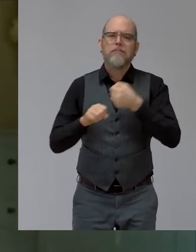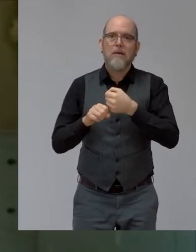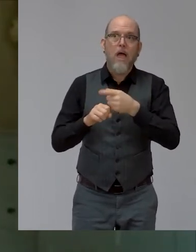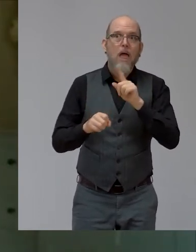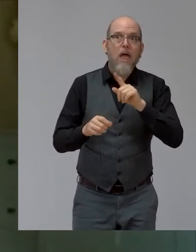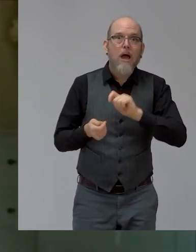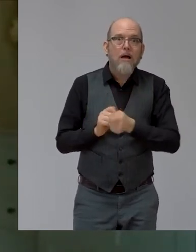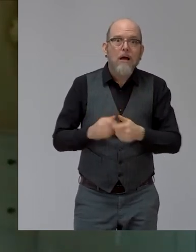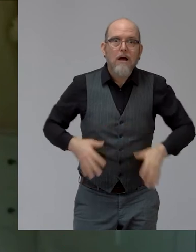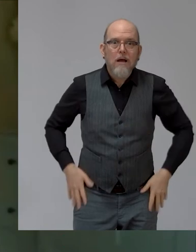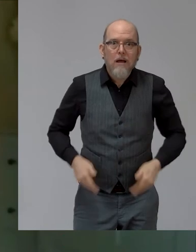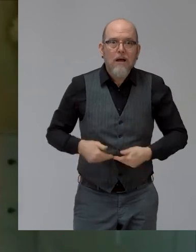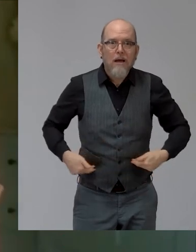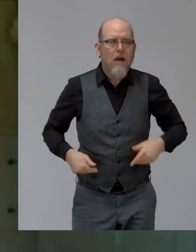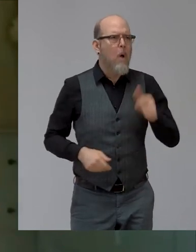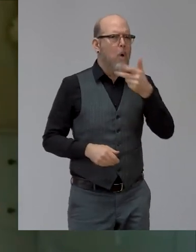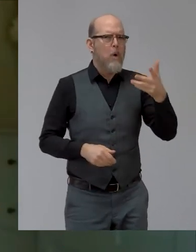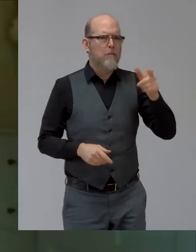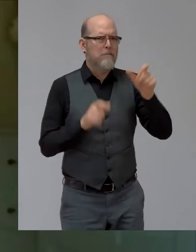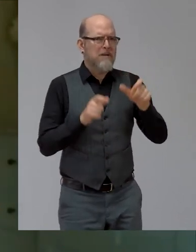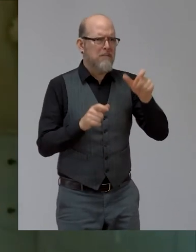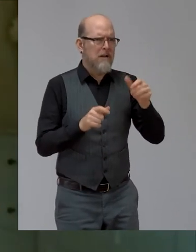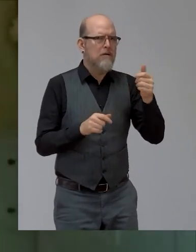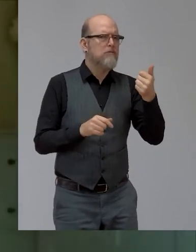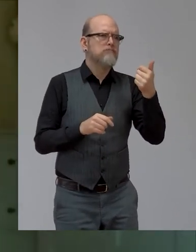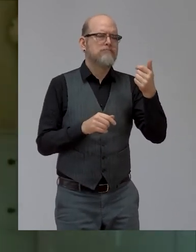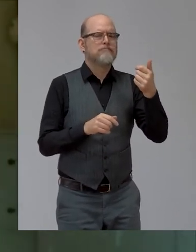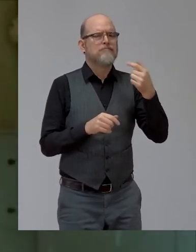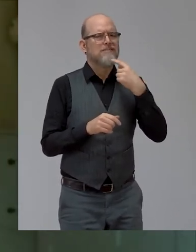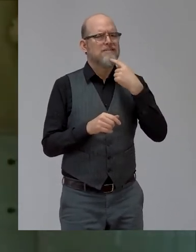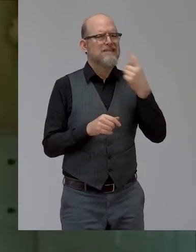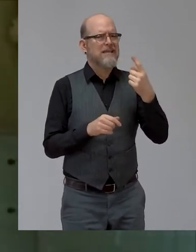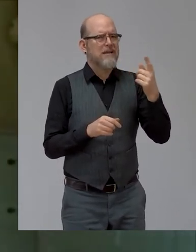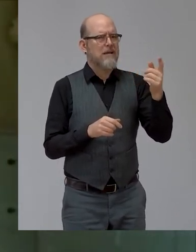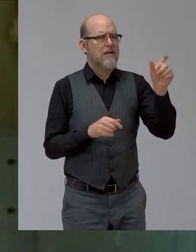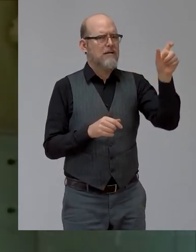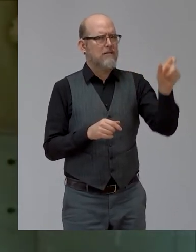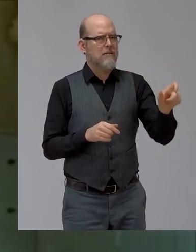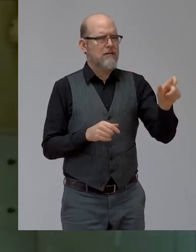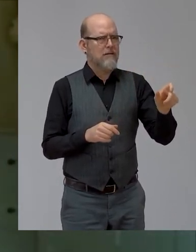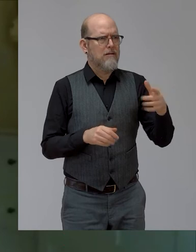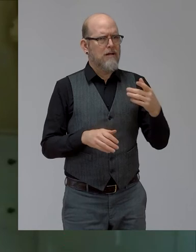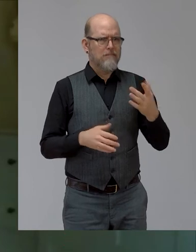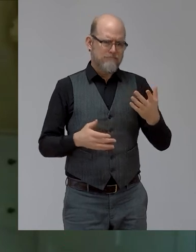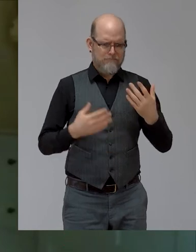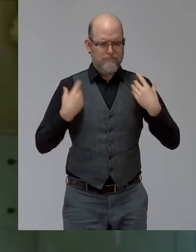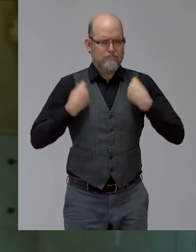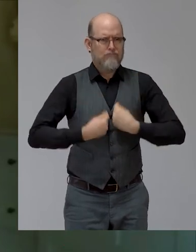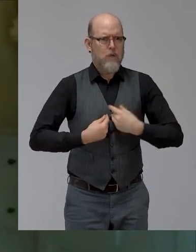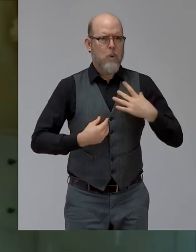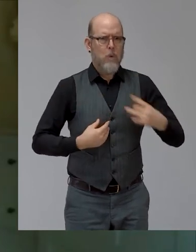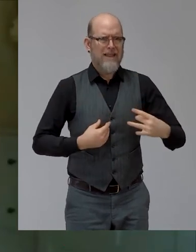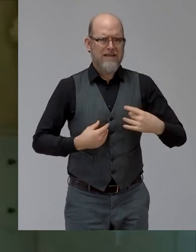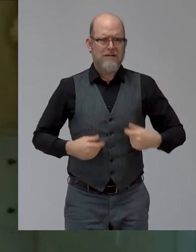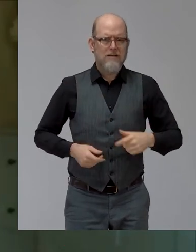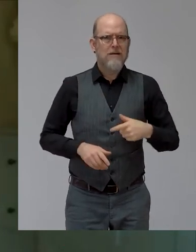carers to get me into a white shirt like this. And I held my iPad up on the tray that sort of you wheel in front